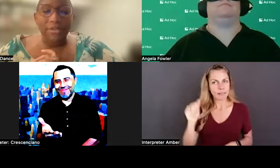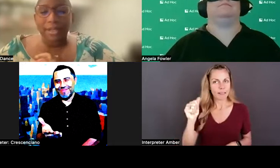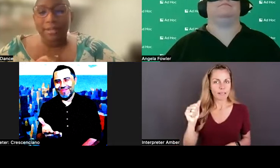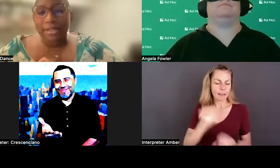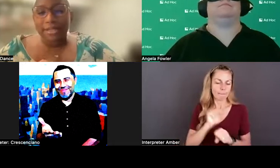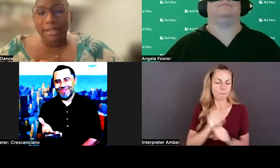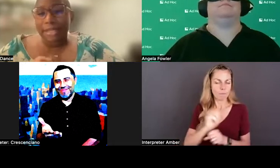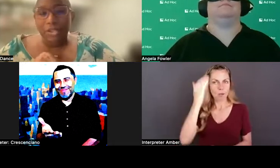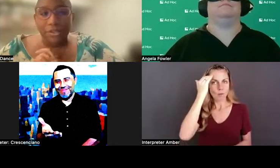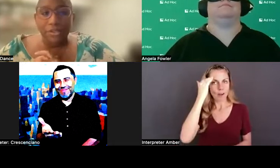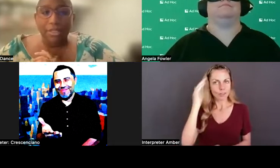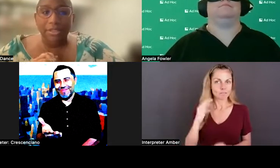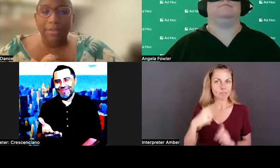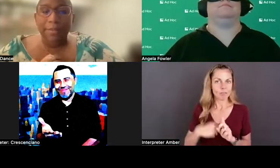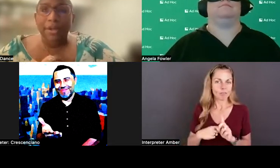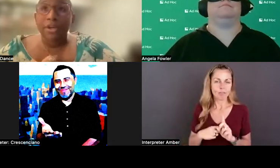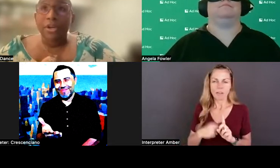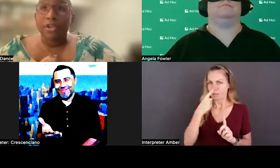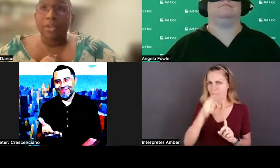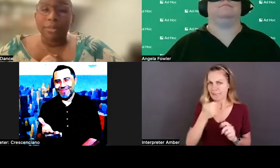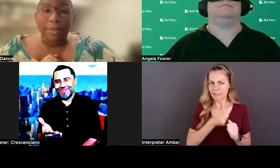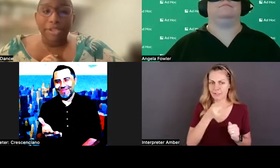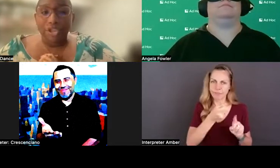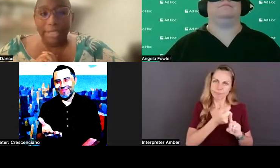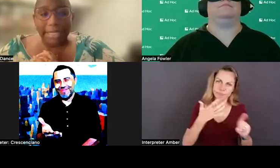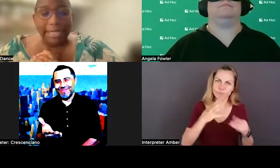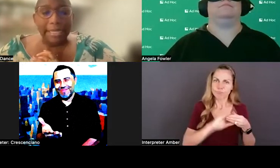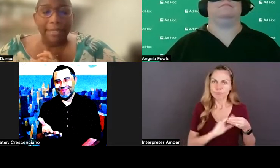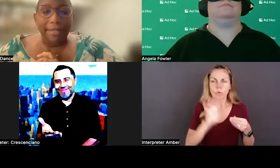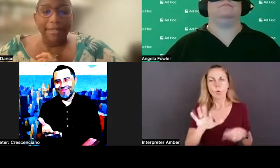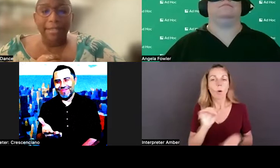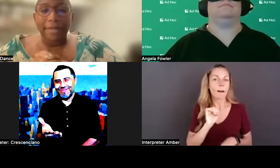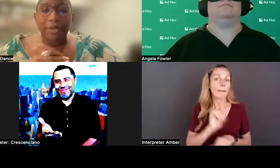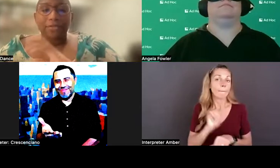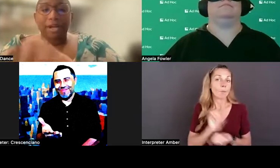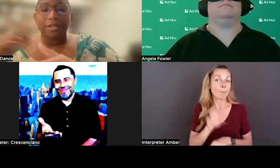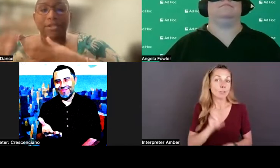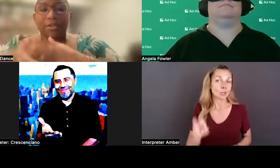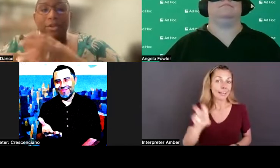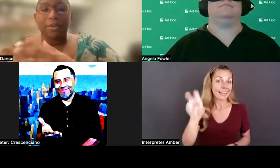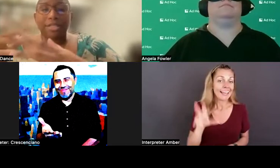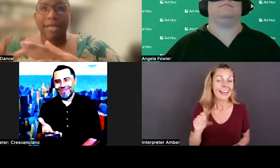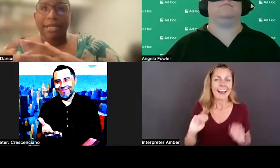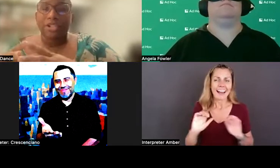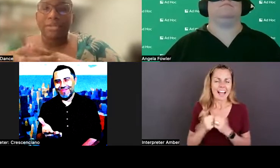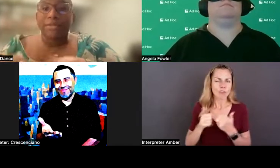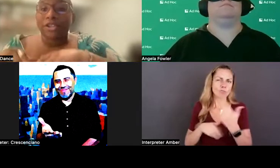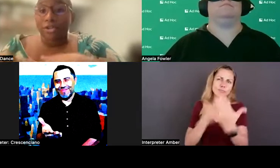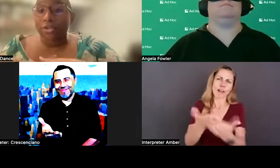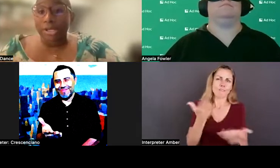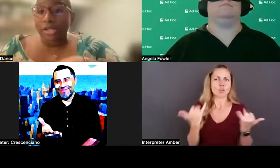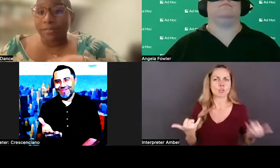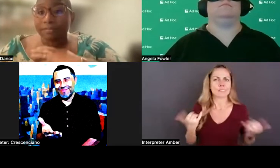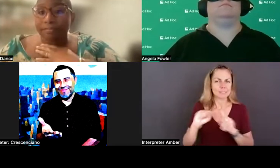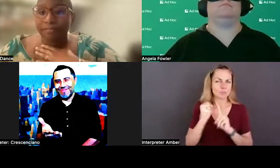So can you tell us, each of you, tell us a little bit about your employment journey and kind of how you've gotten to where you are today in terms of like